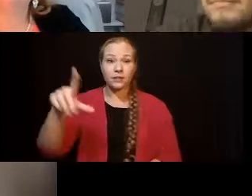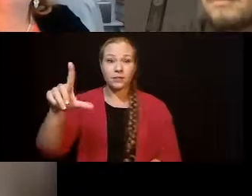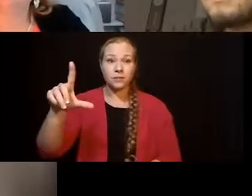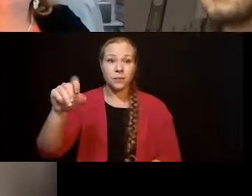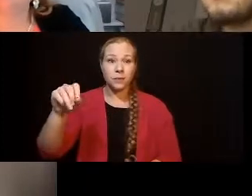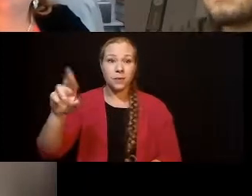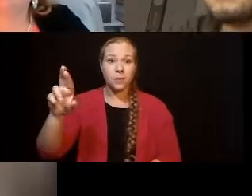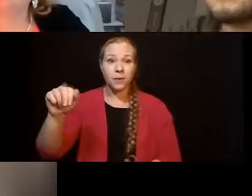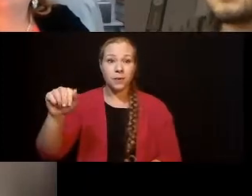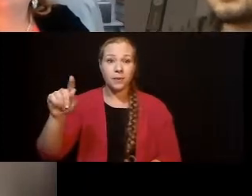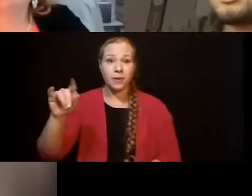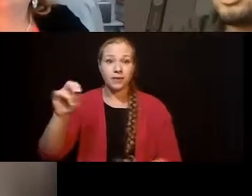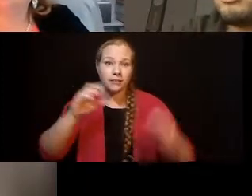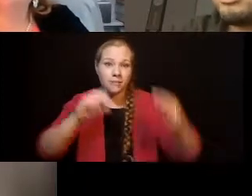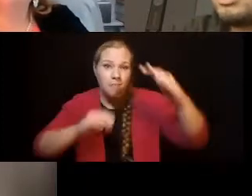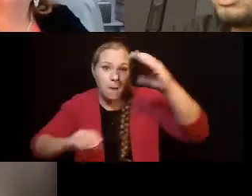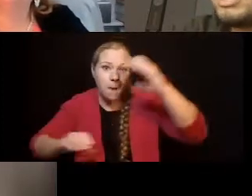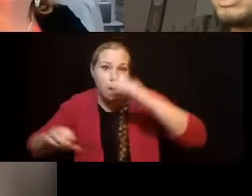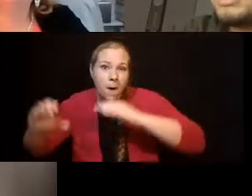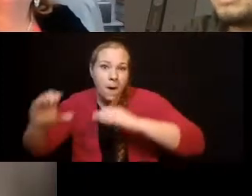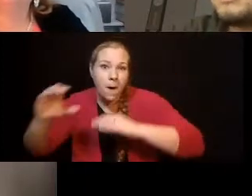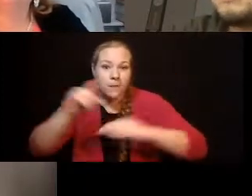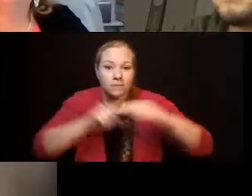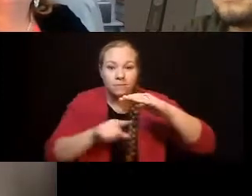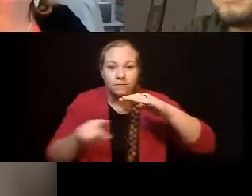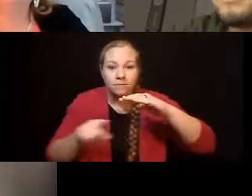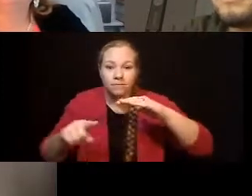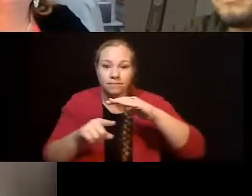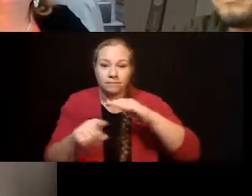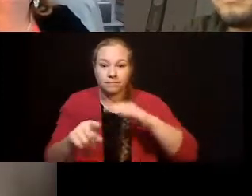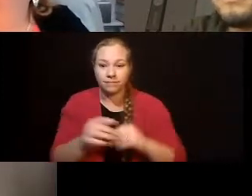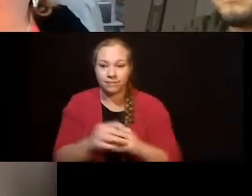Our sons and daughters. Nuestros hijos e hijas.